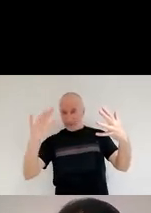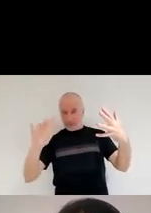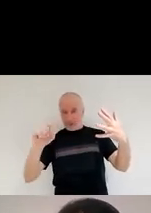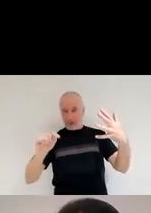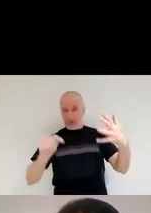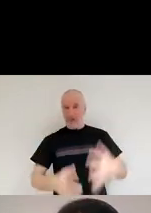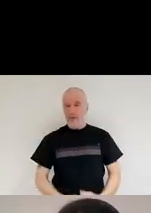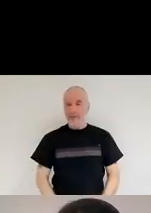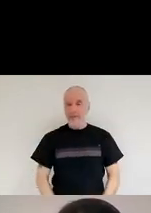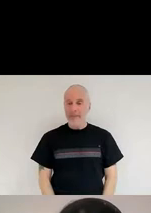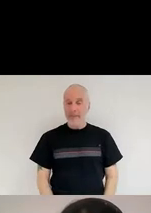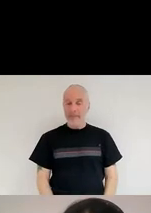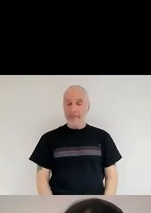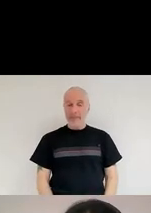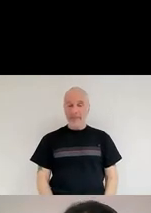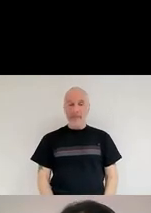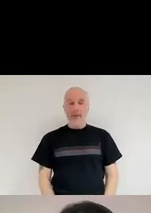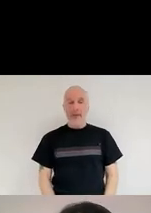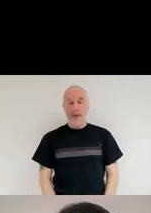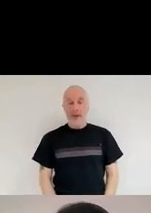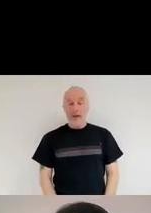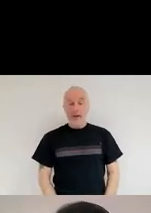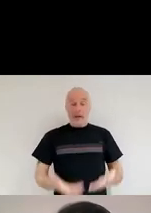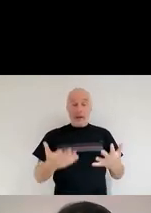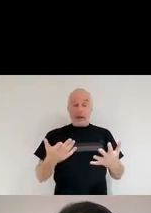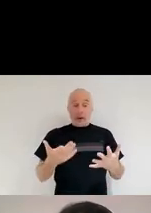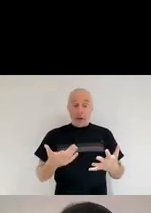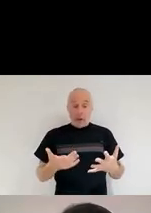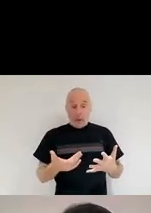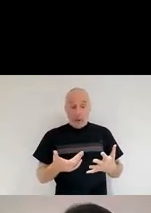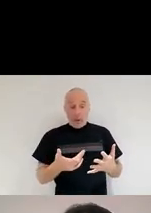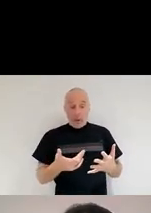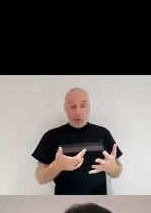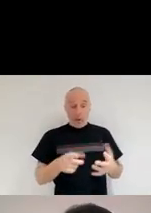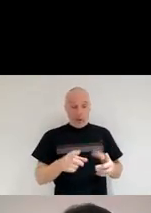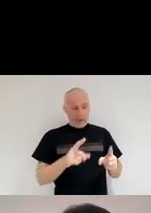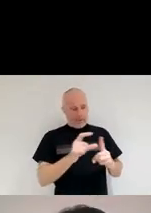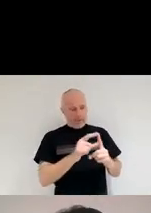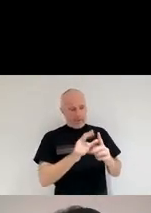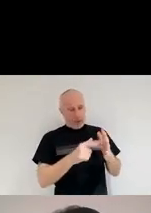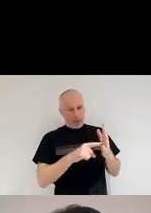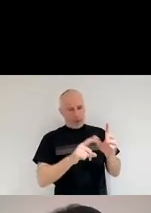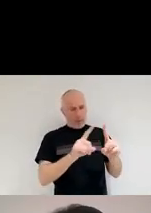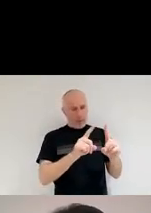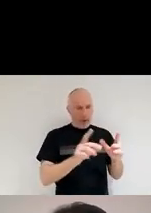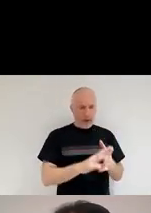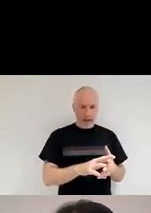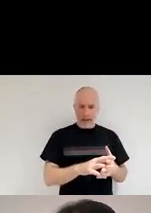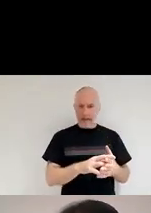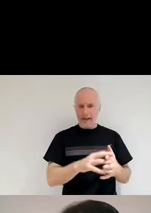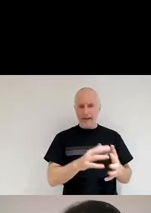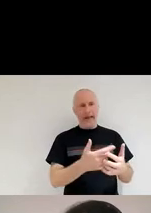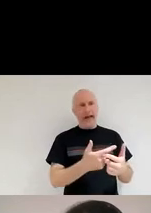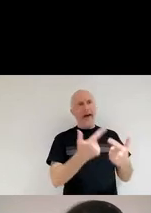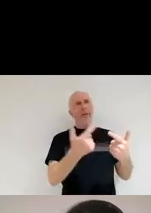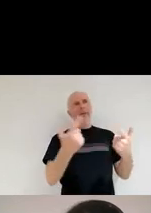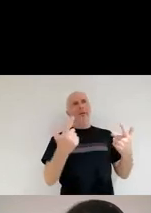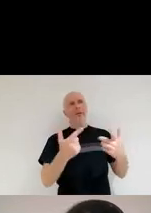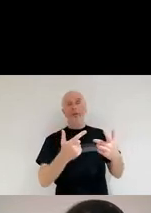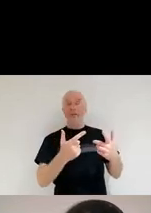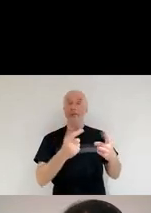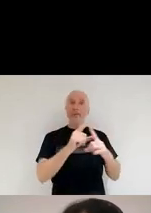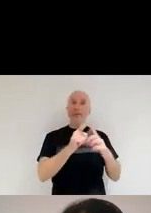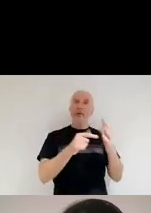that we know what dust is and how much dust is in the universe, it would be good to understand how we can observe